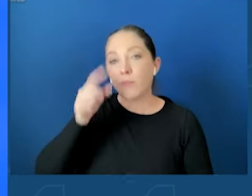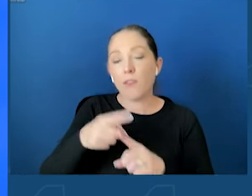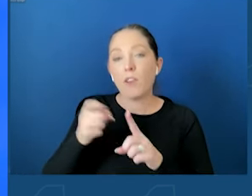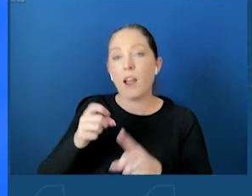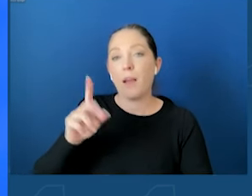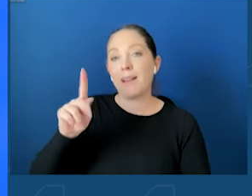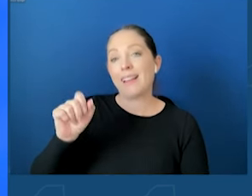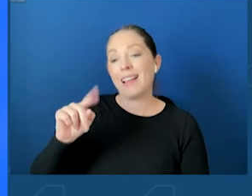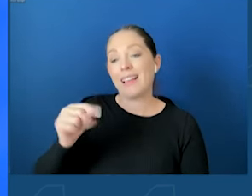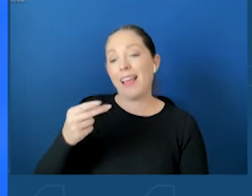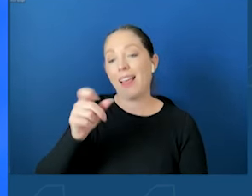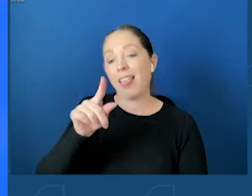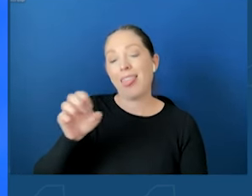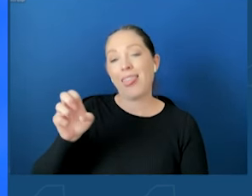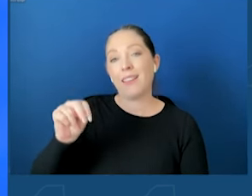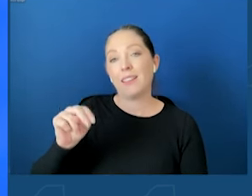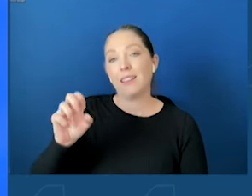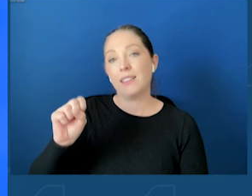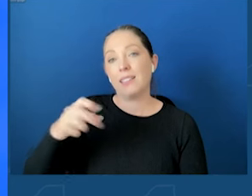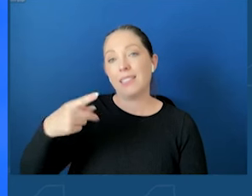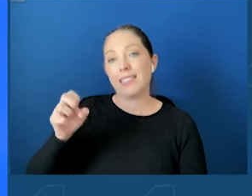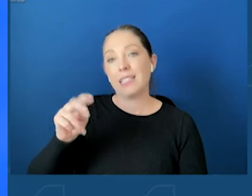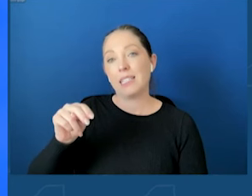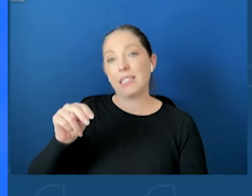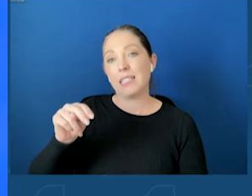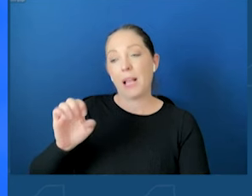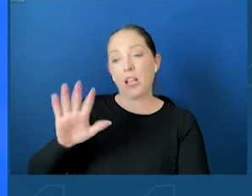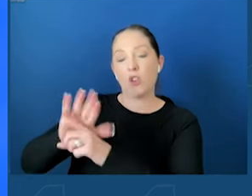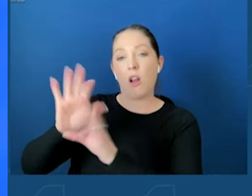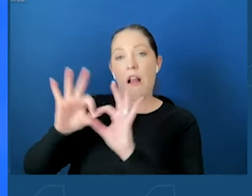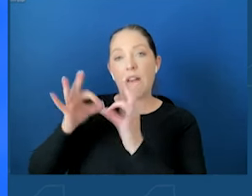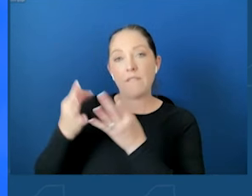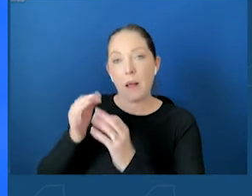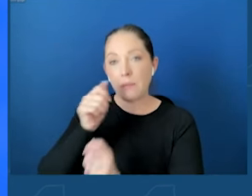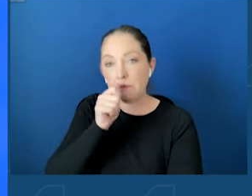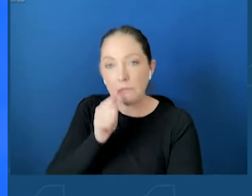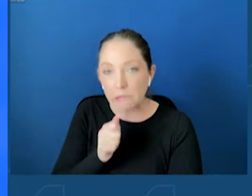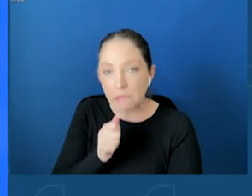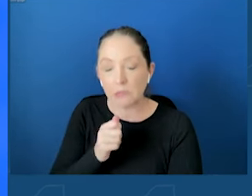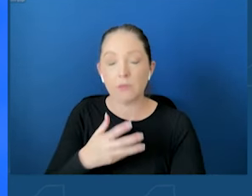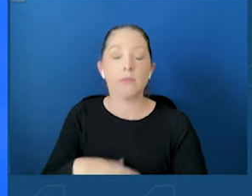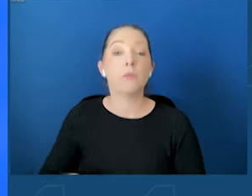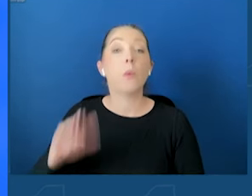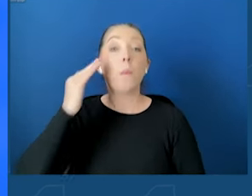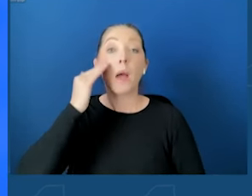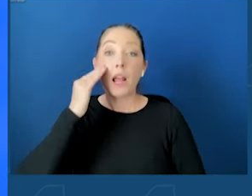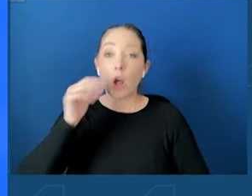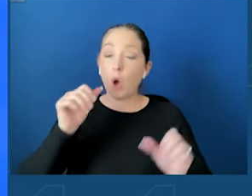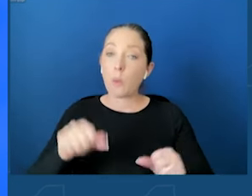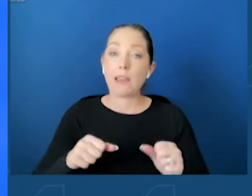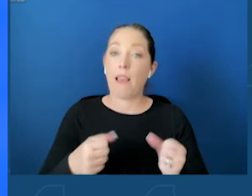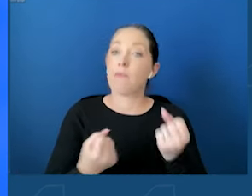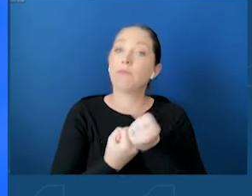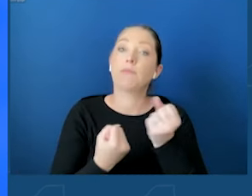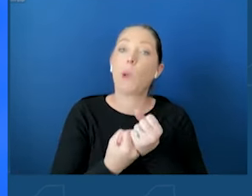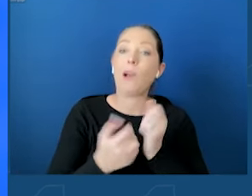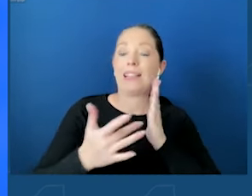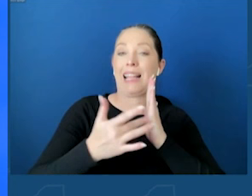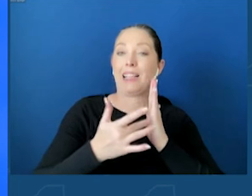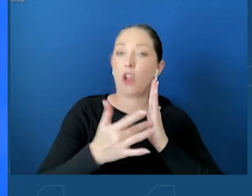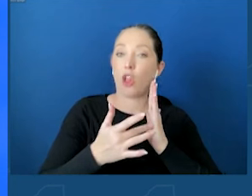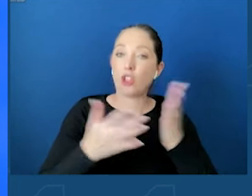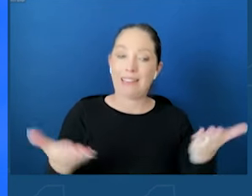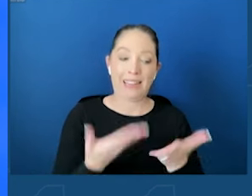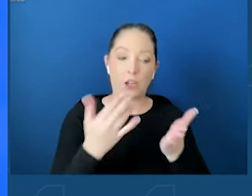know we can foster a thriving technology environment right here in New York. I will support that, always have, always will, but without